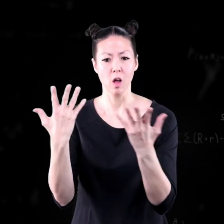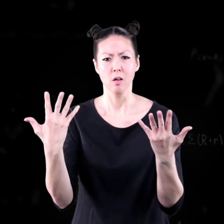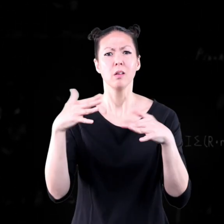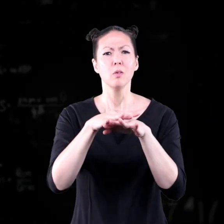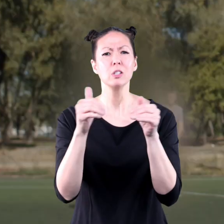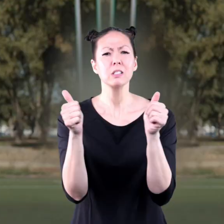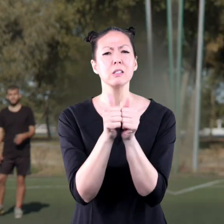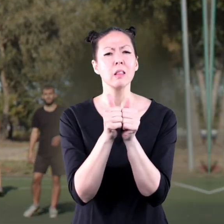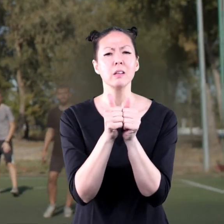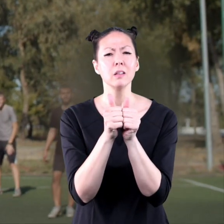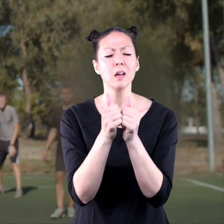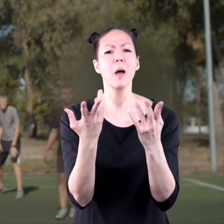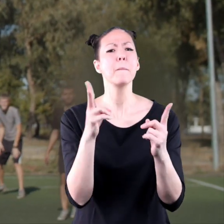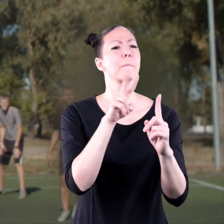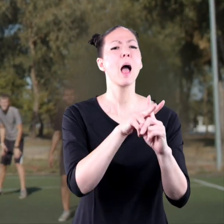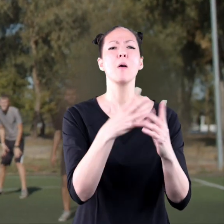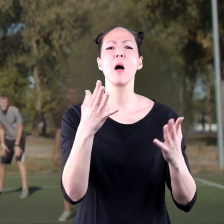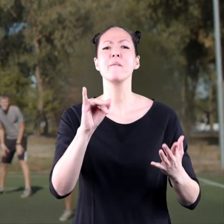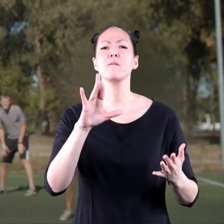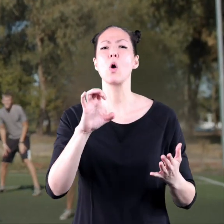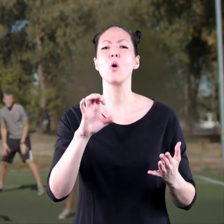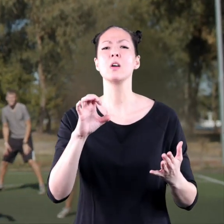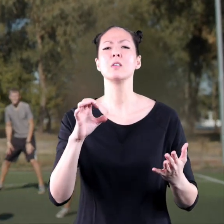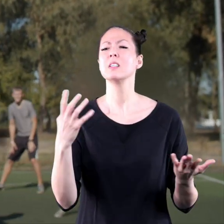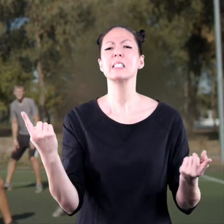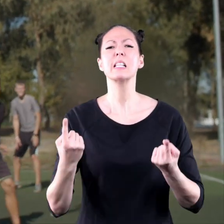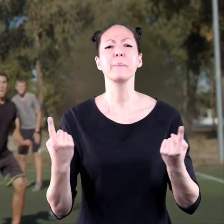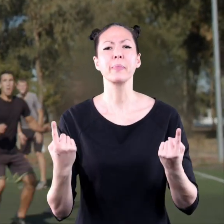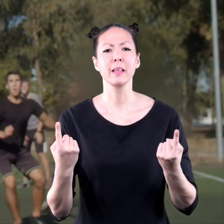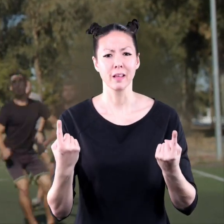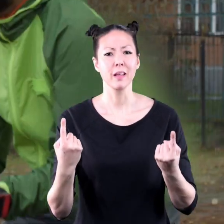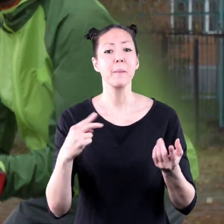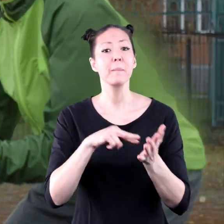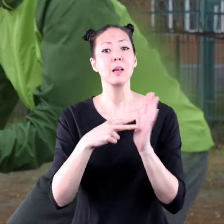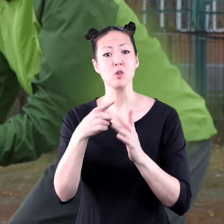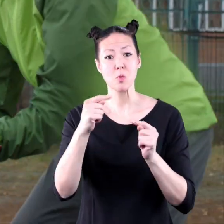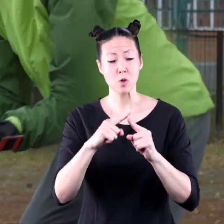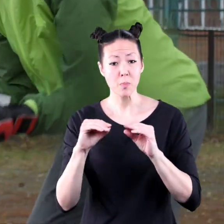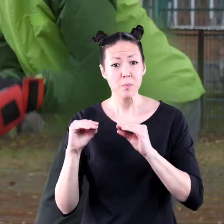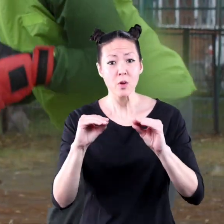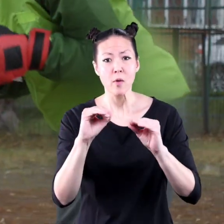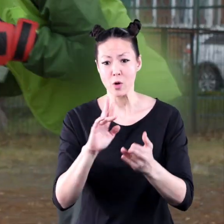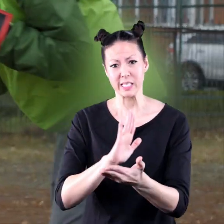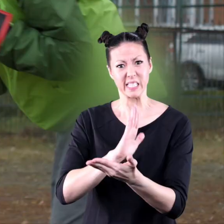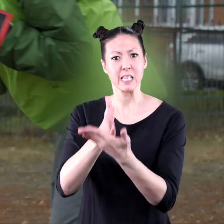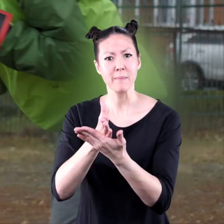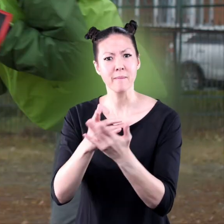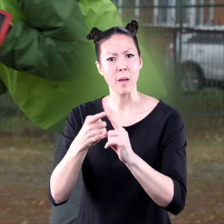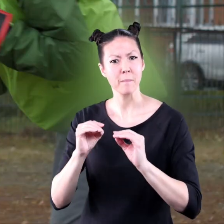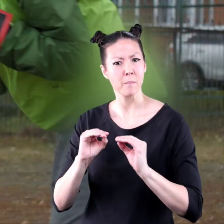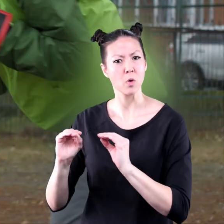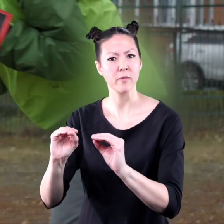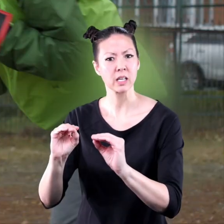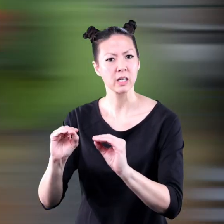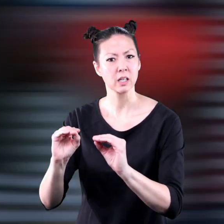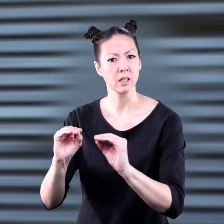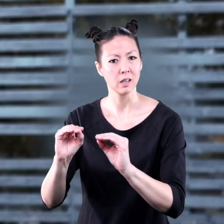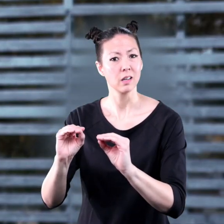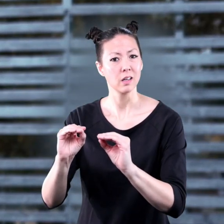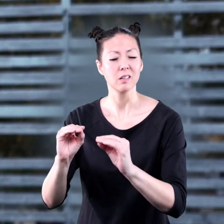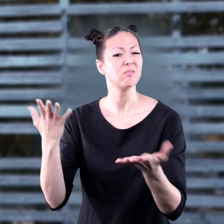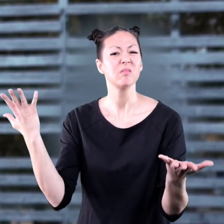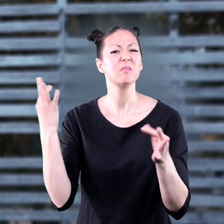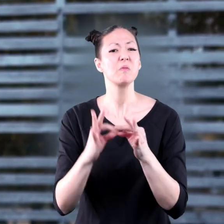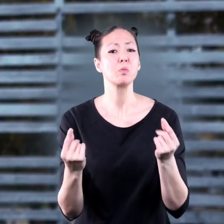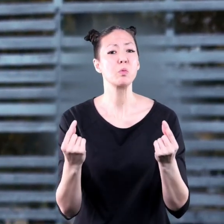together. When you apply force to something, it means that you try to move it or stop it from moving. To